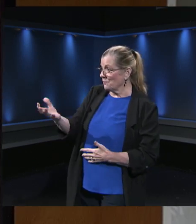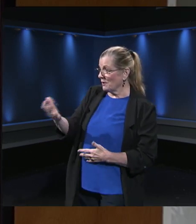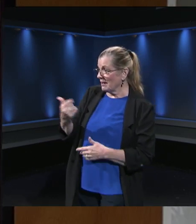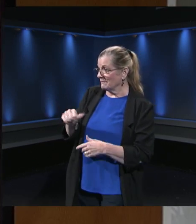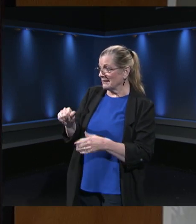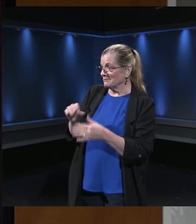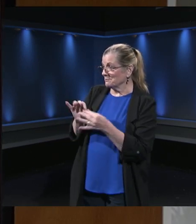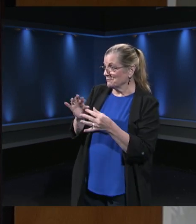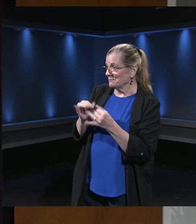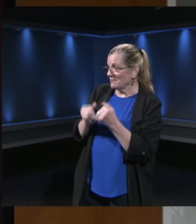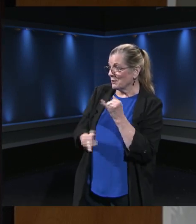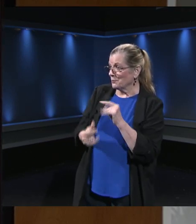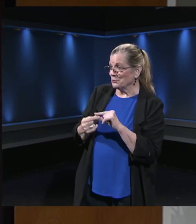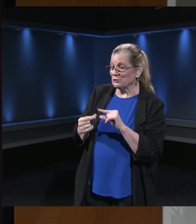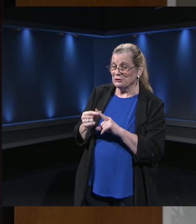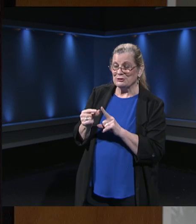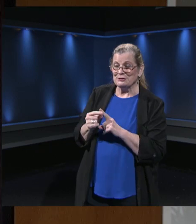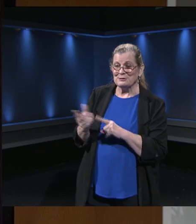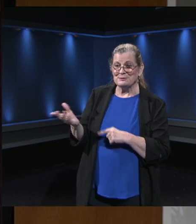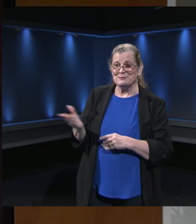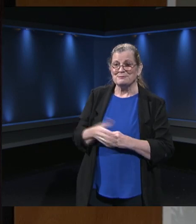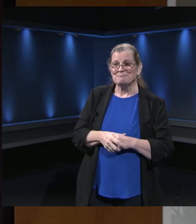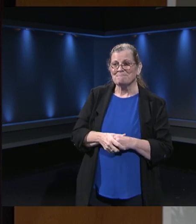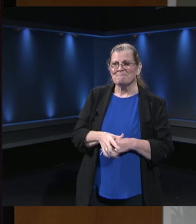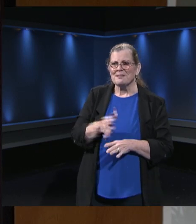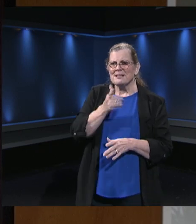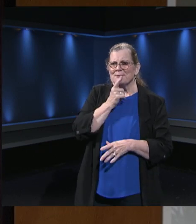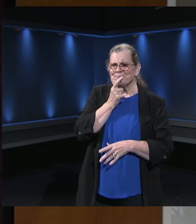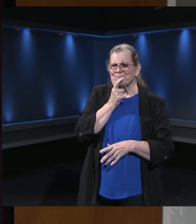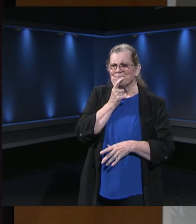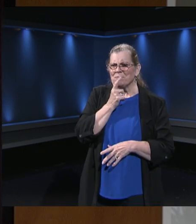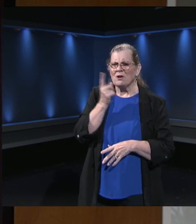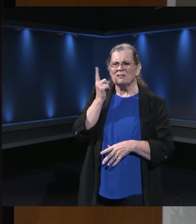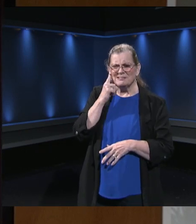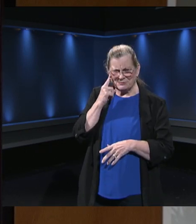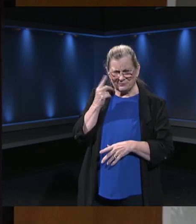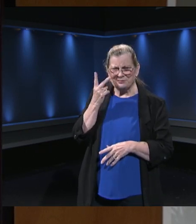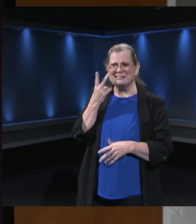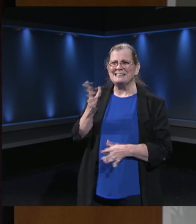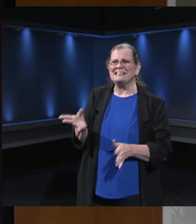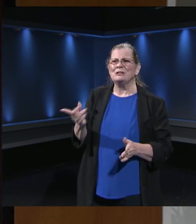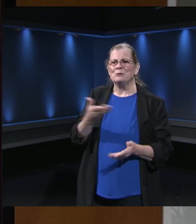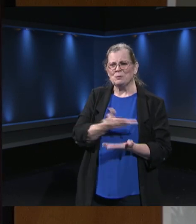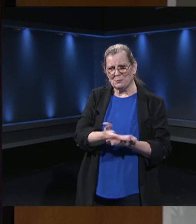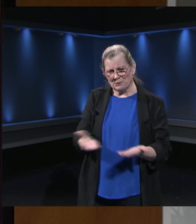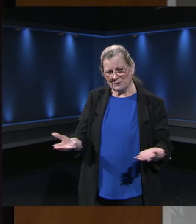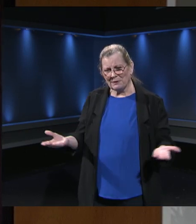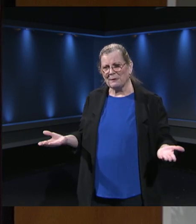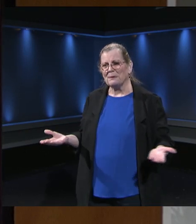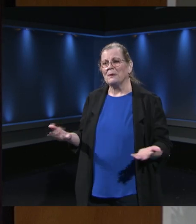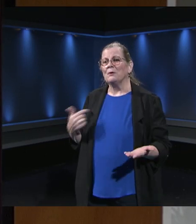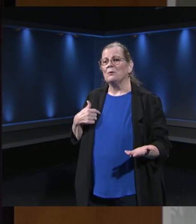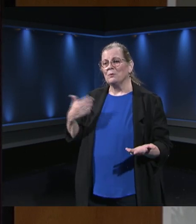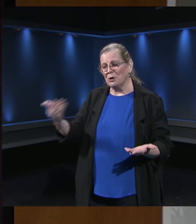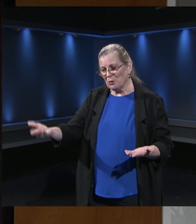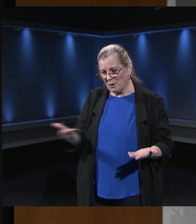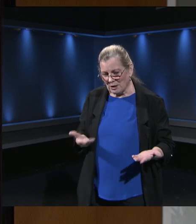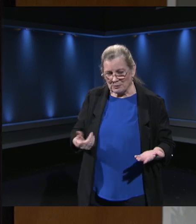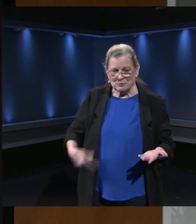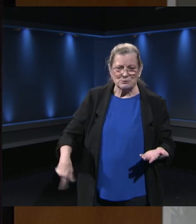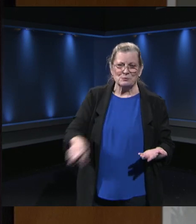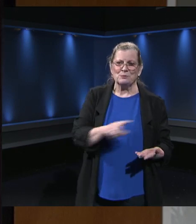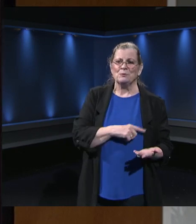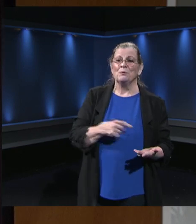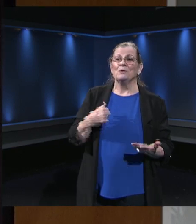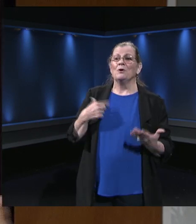That was great. I think I'm going to say this. We see you. You are welcome here. We are here for you.